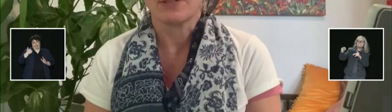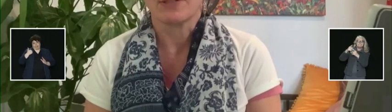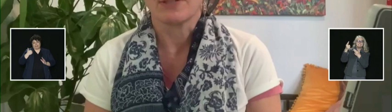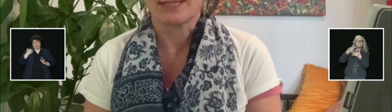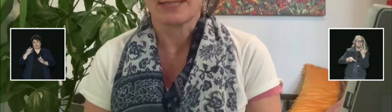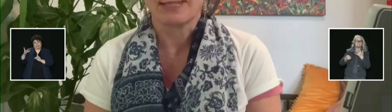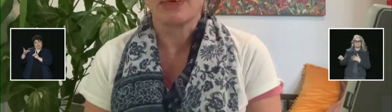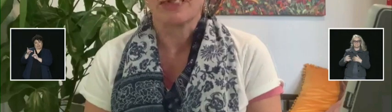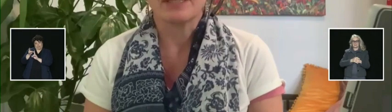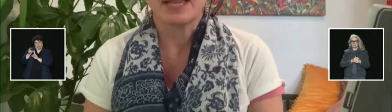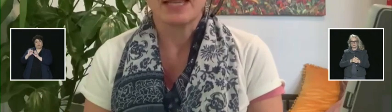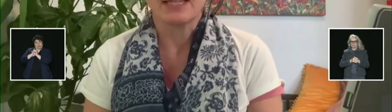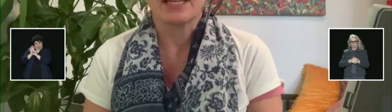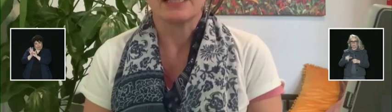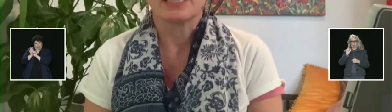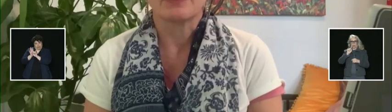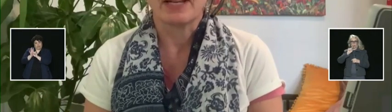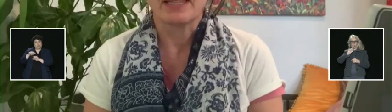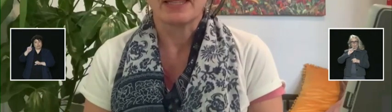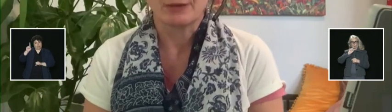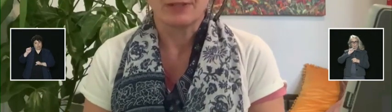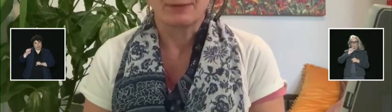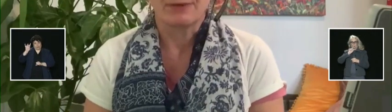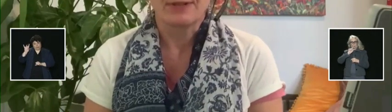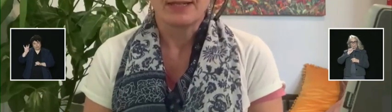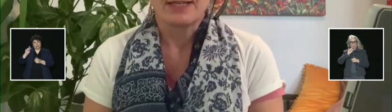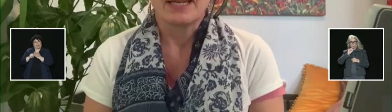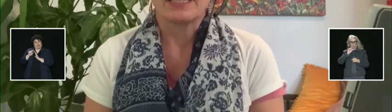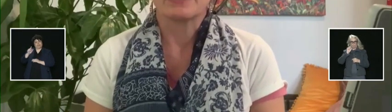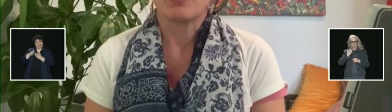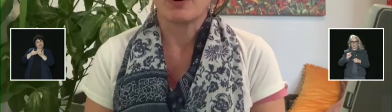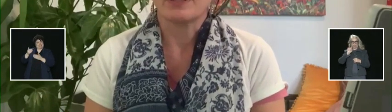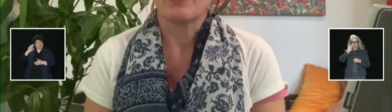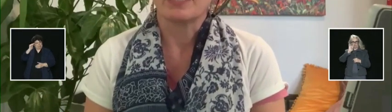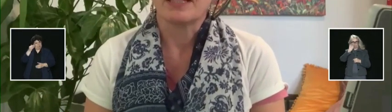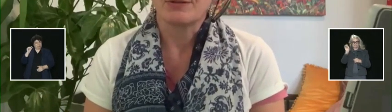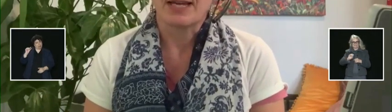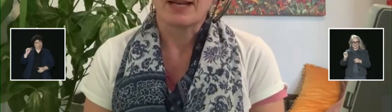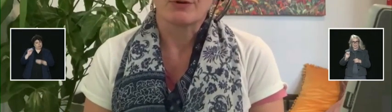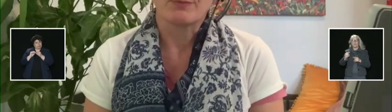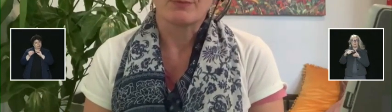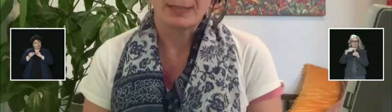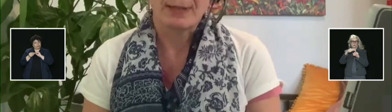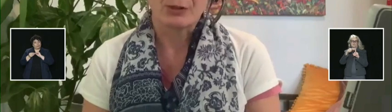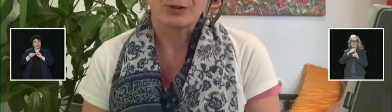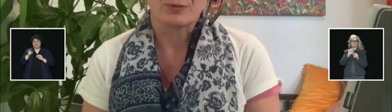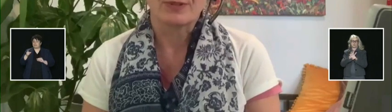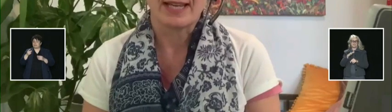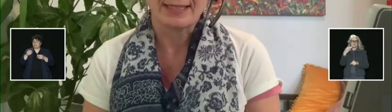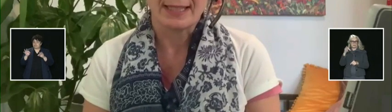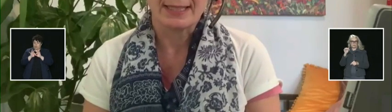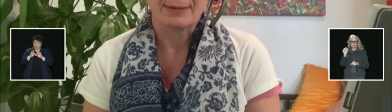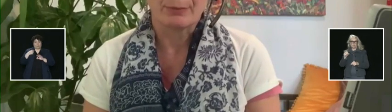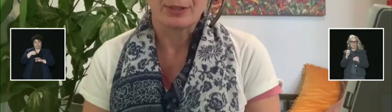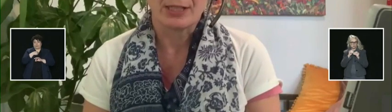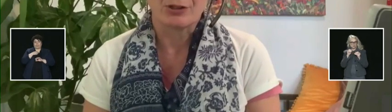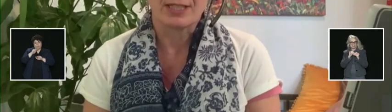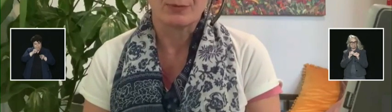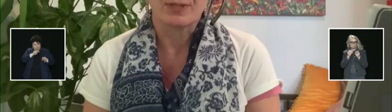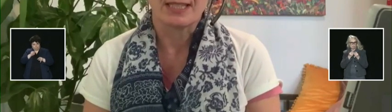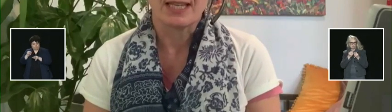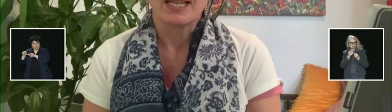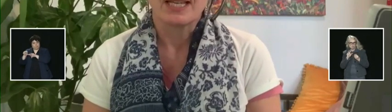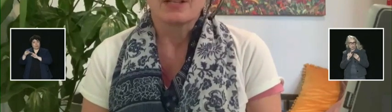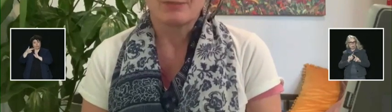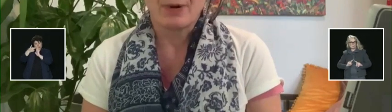-19. And I will say that despite that low number, it is important that we continue to have robust measures to protect